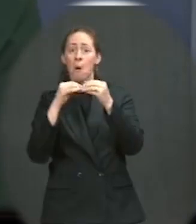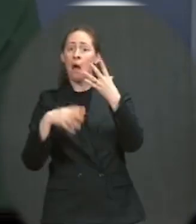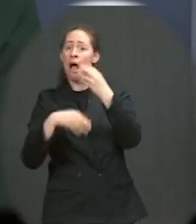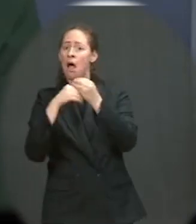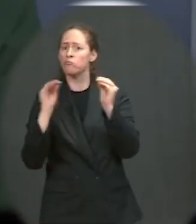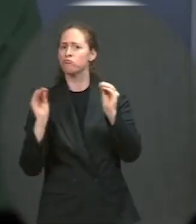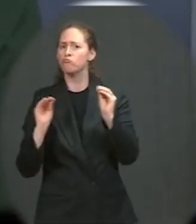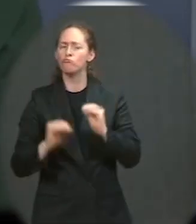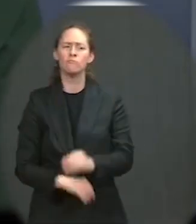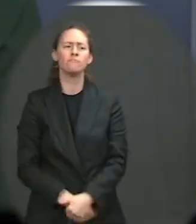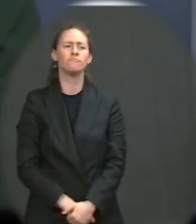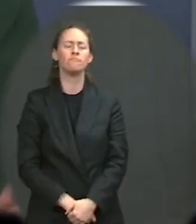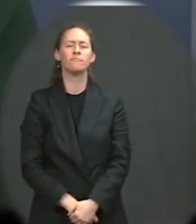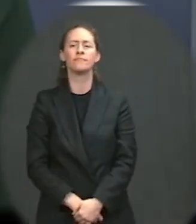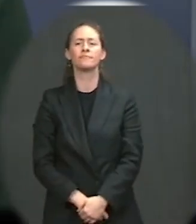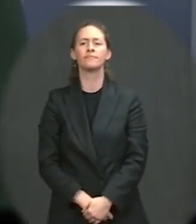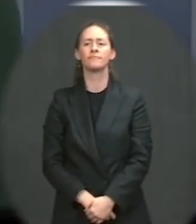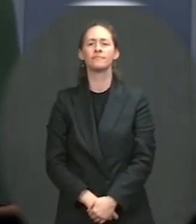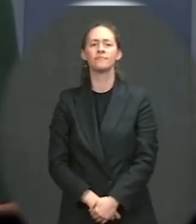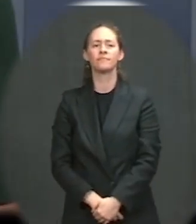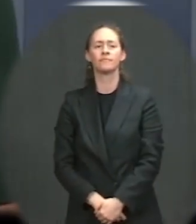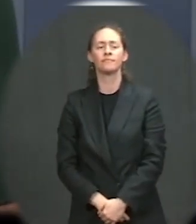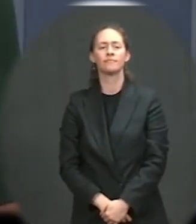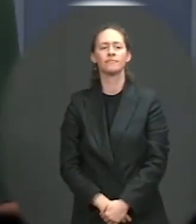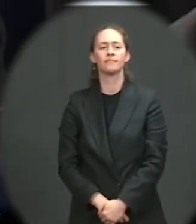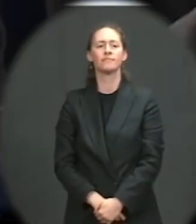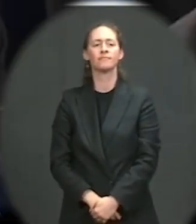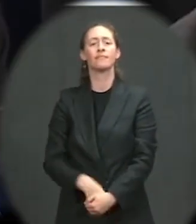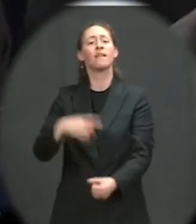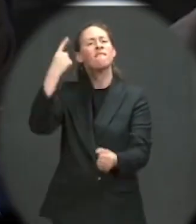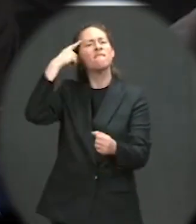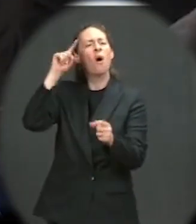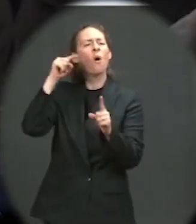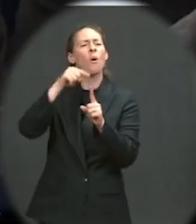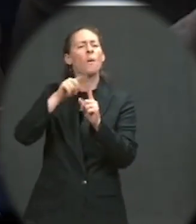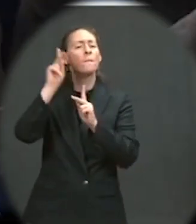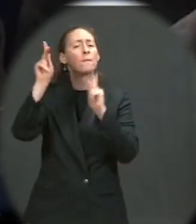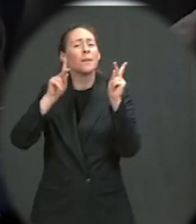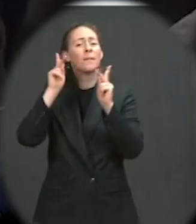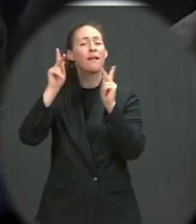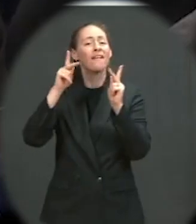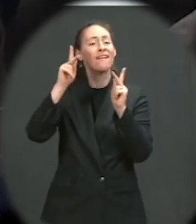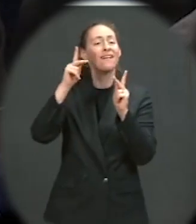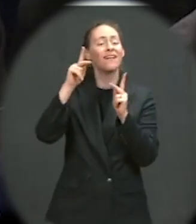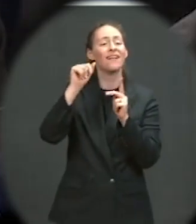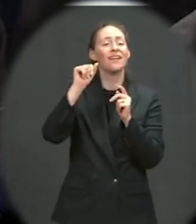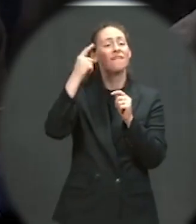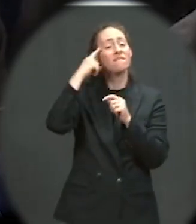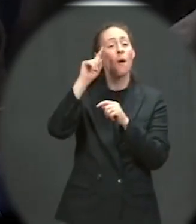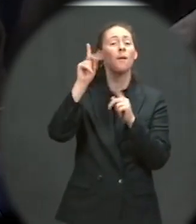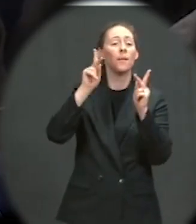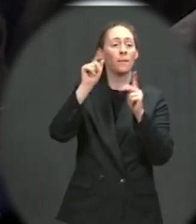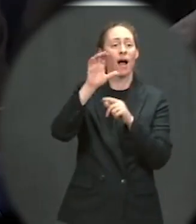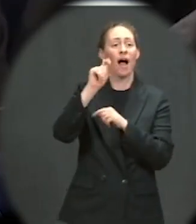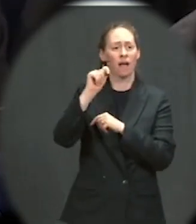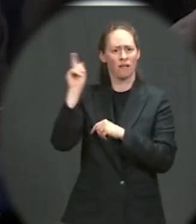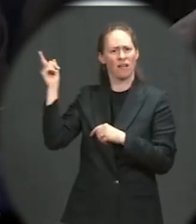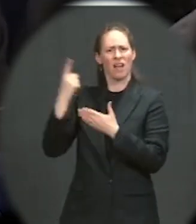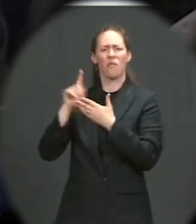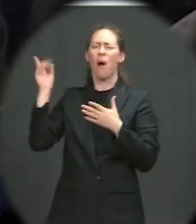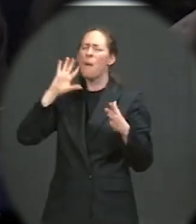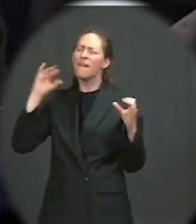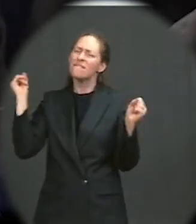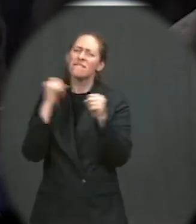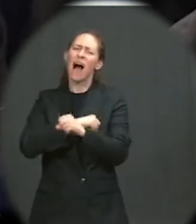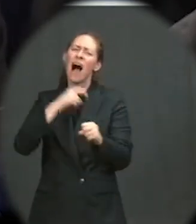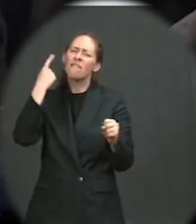the For the People Act, you said this week that it would be the fight of this presidency. The president said last night the fight is not over. Now that